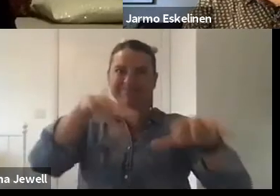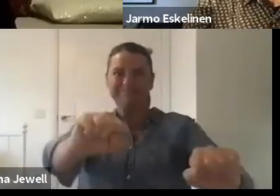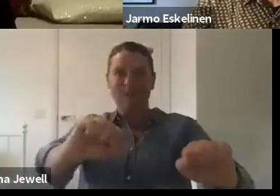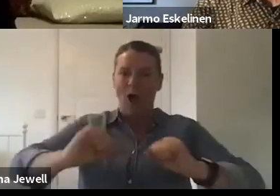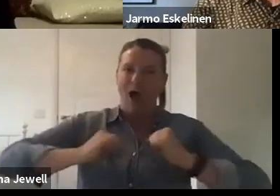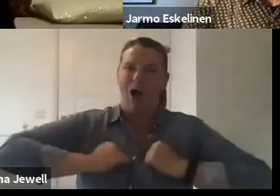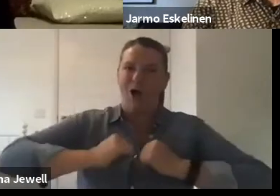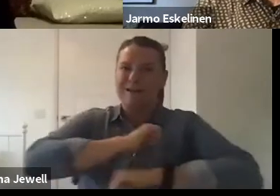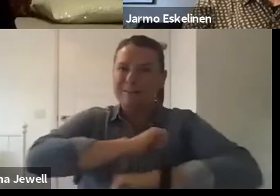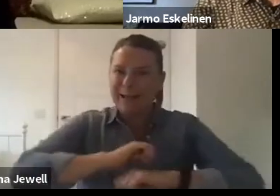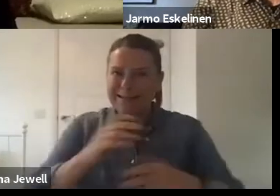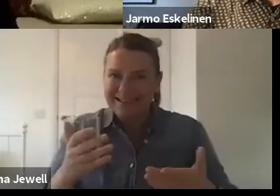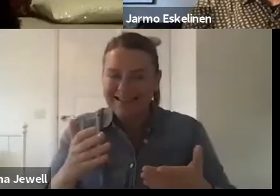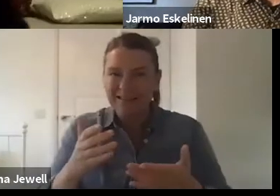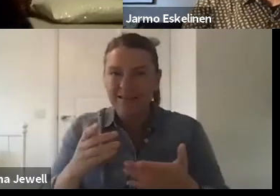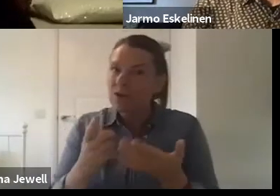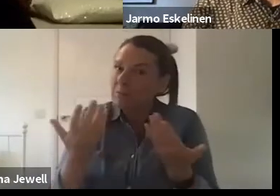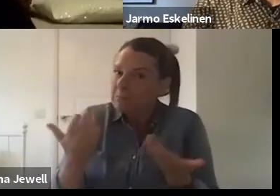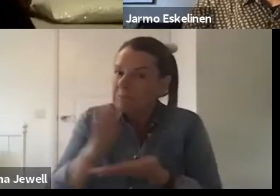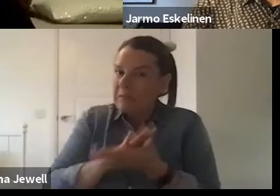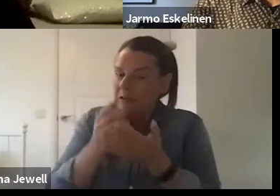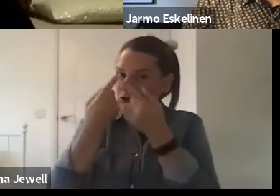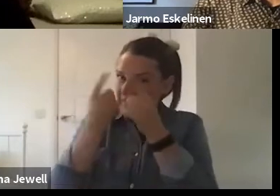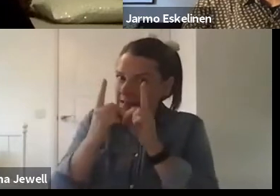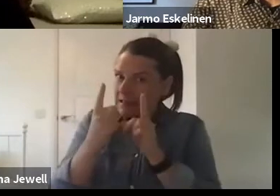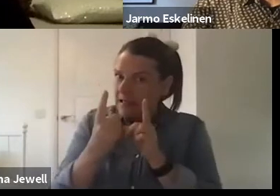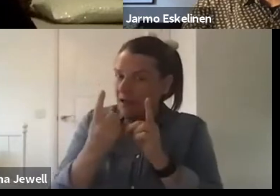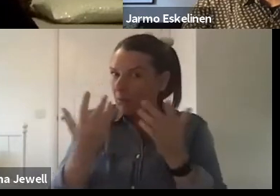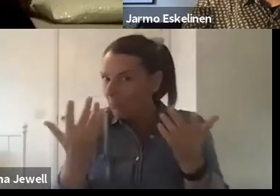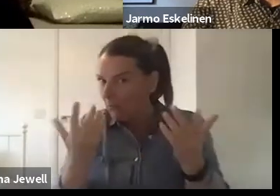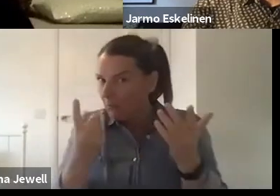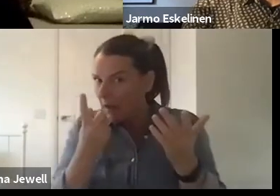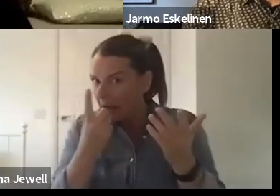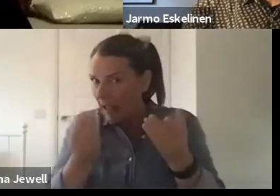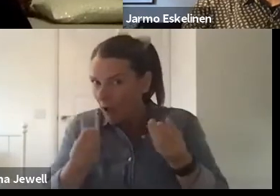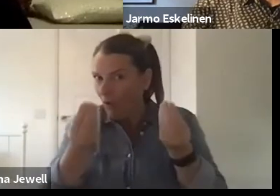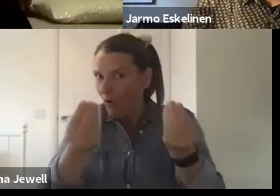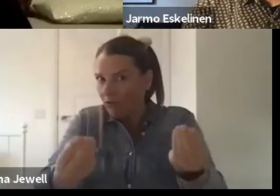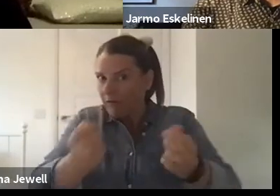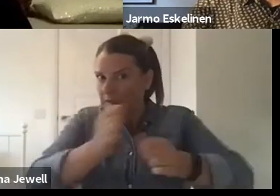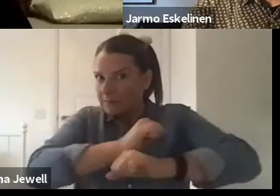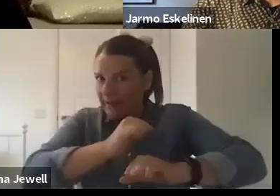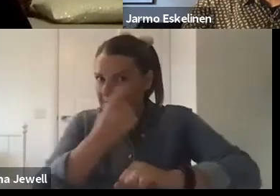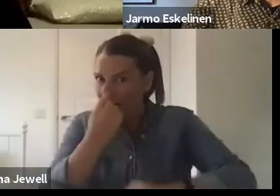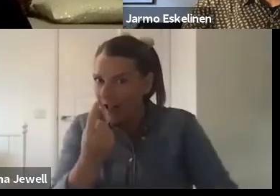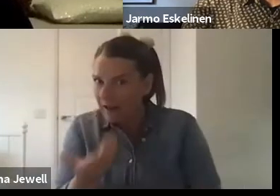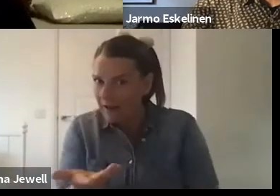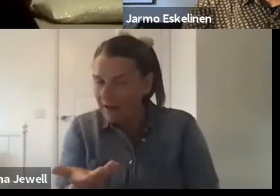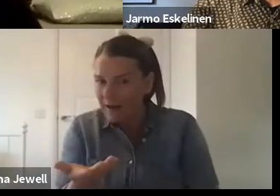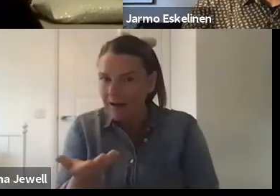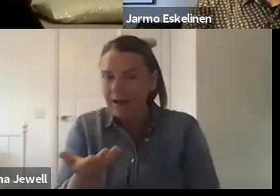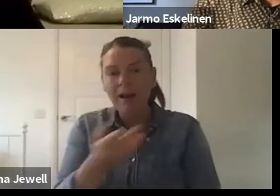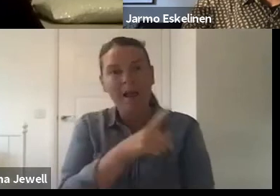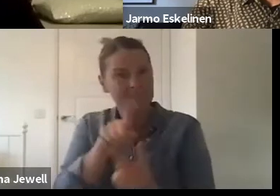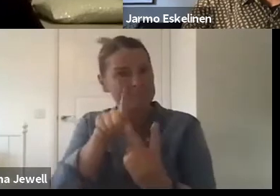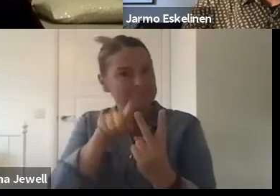Can universities play a role there? I hope so. And lastly, if we are thinking about making the kind of radical changes that